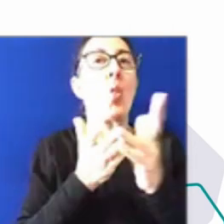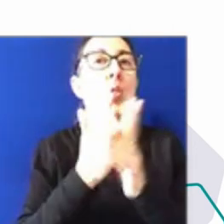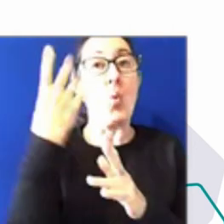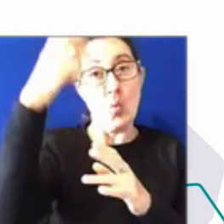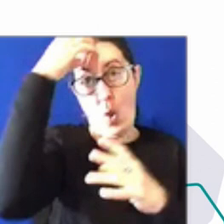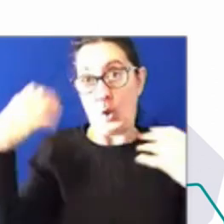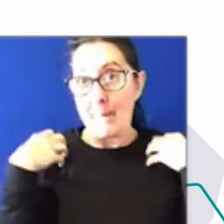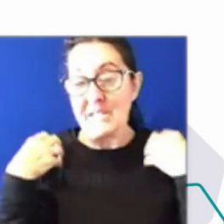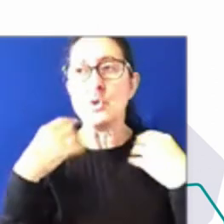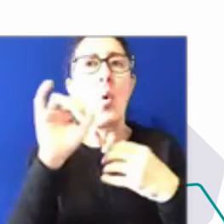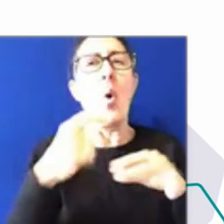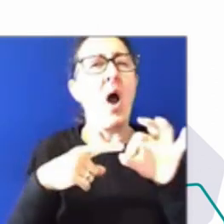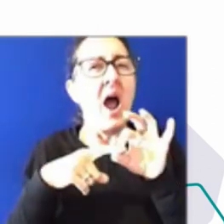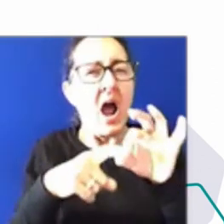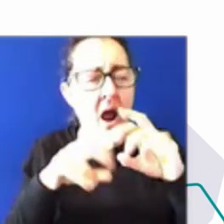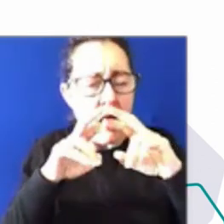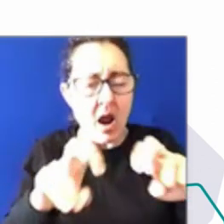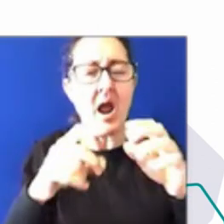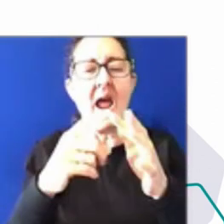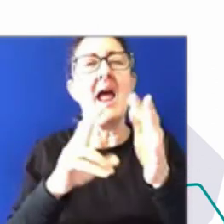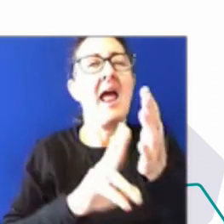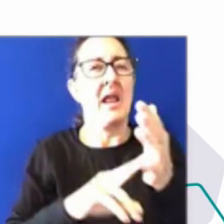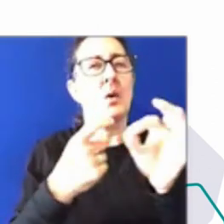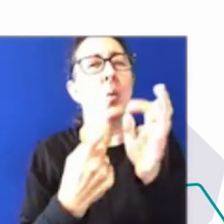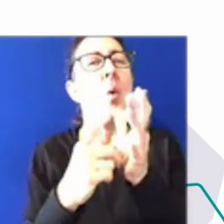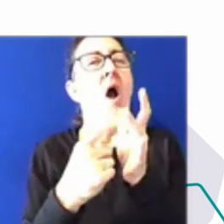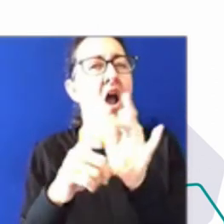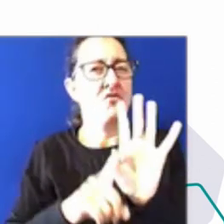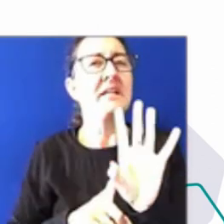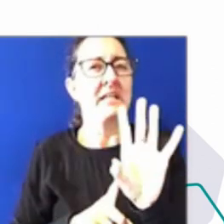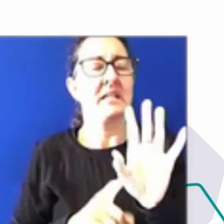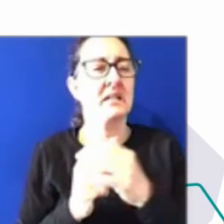And I think I will start with Natalie on this one.